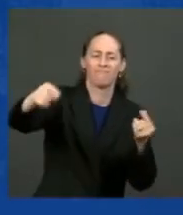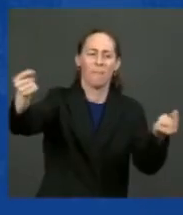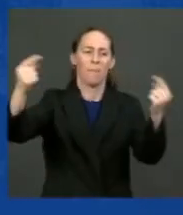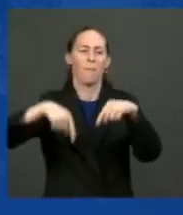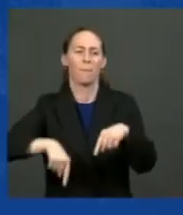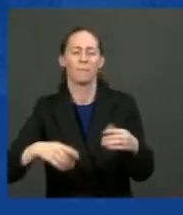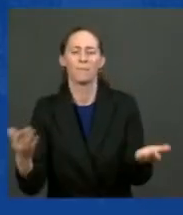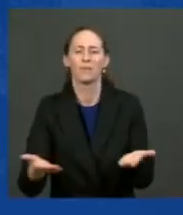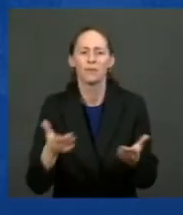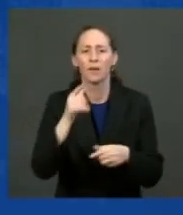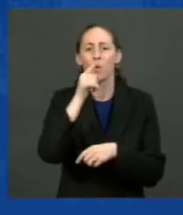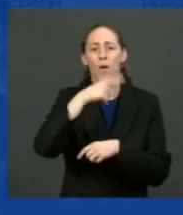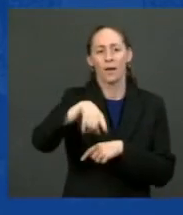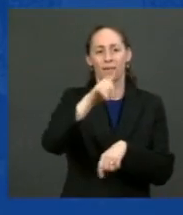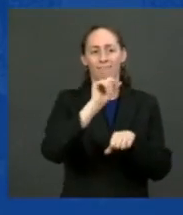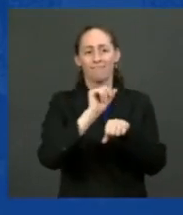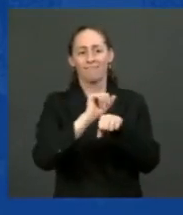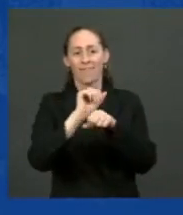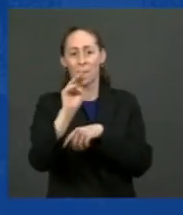President Joe Biden.